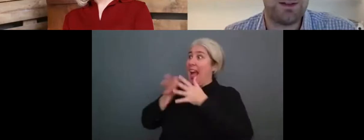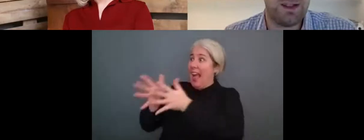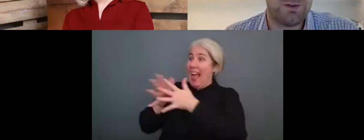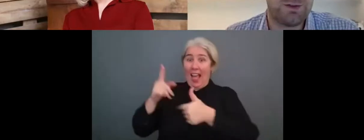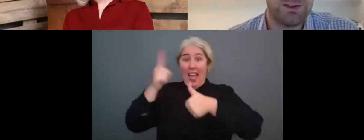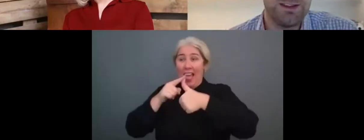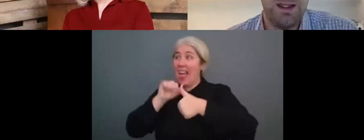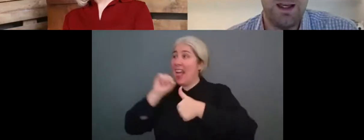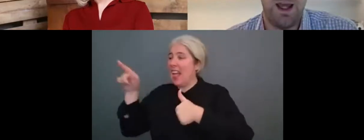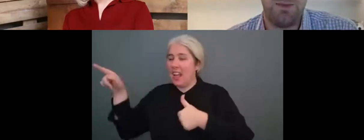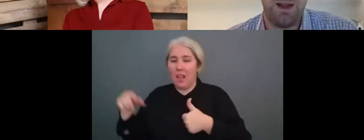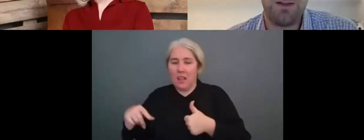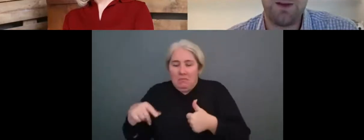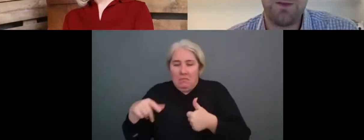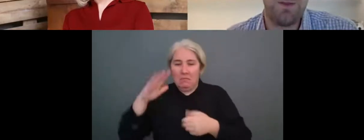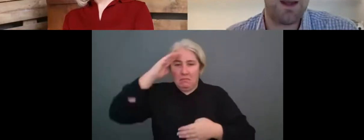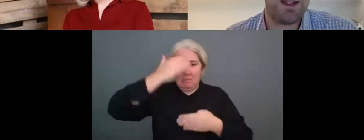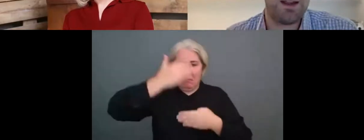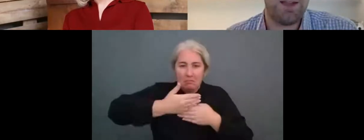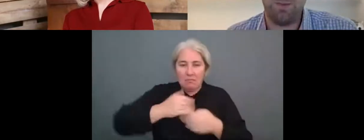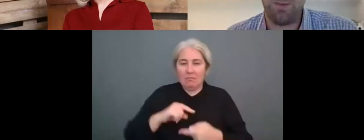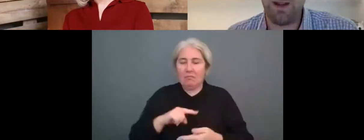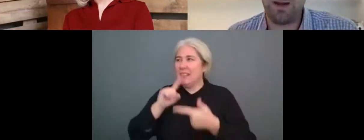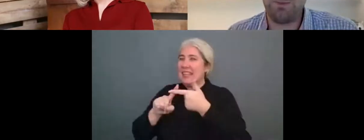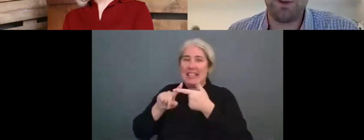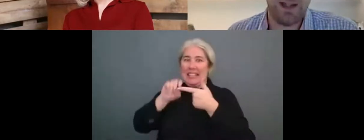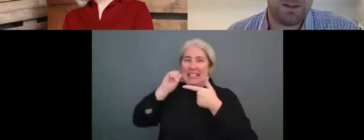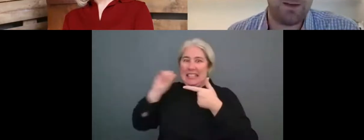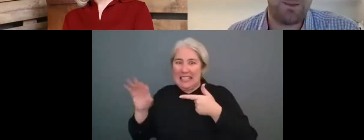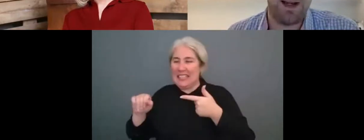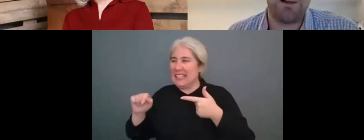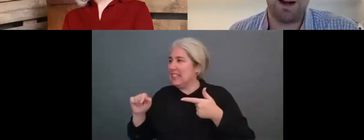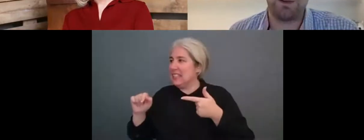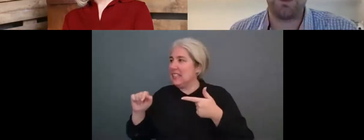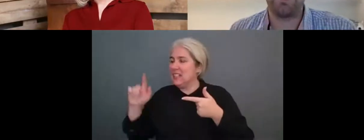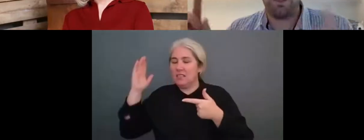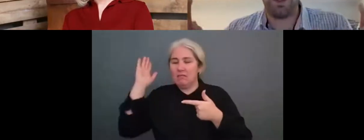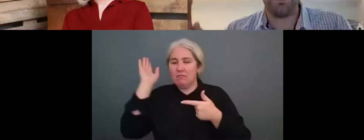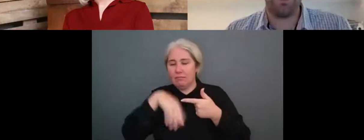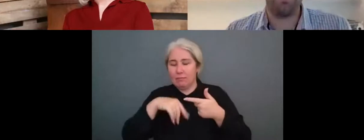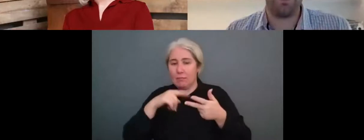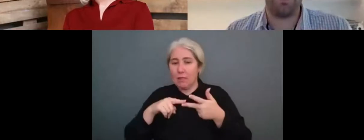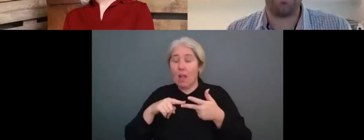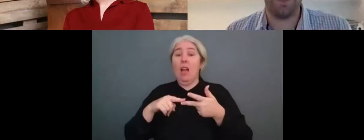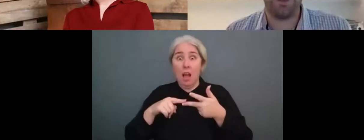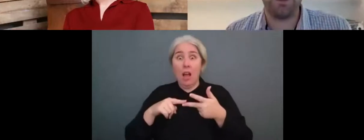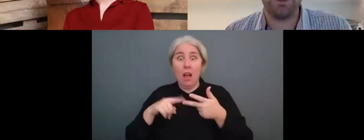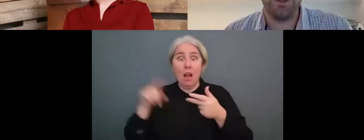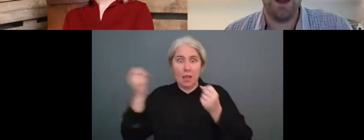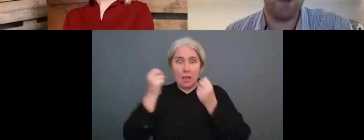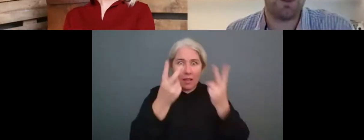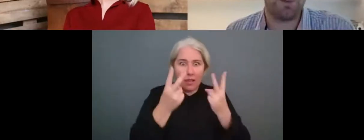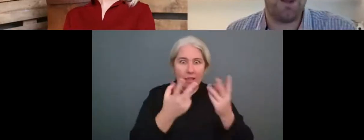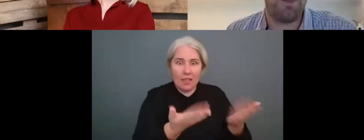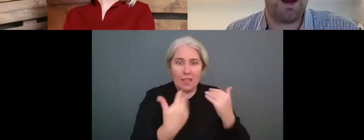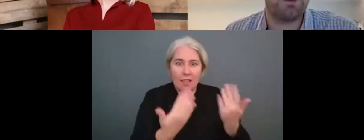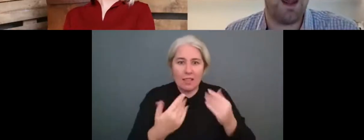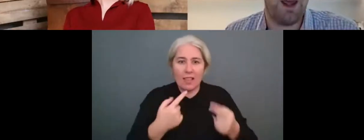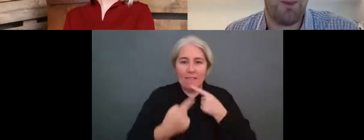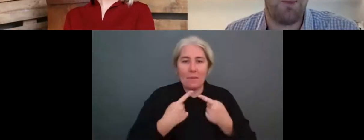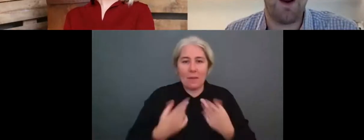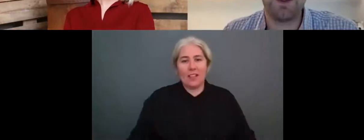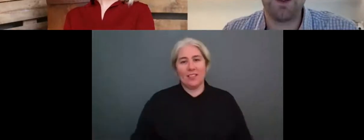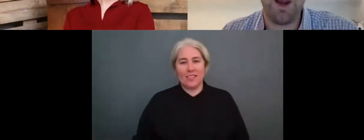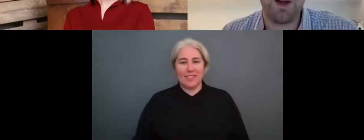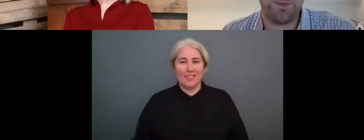is, is essential. Um, so for many that will be protecting the playgrounds, the playground being the planet, others will be about,